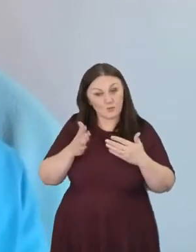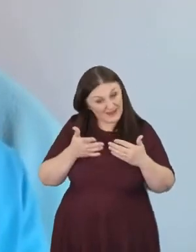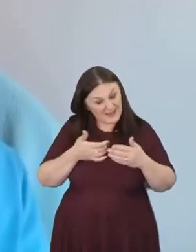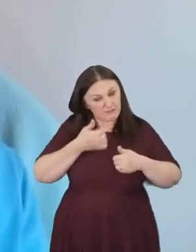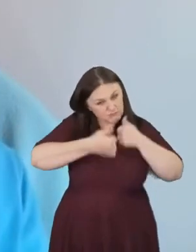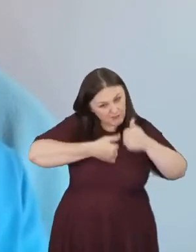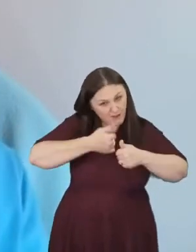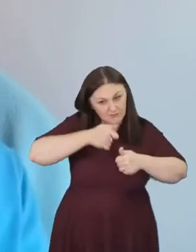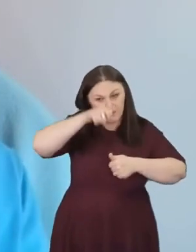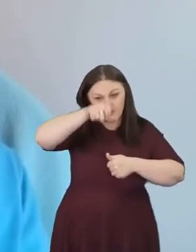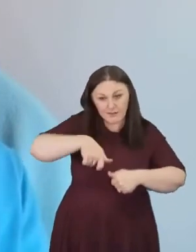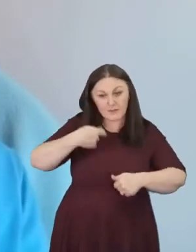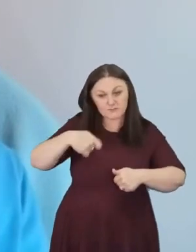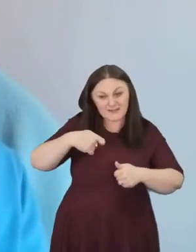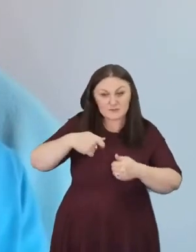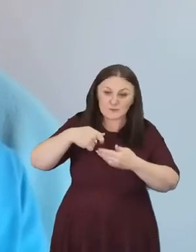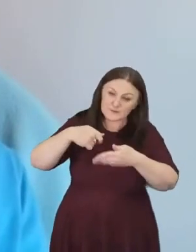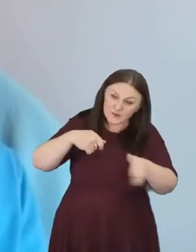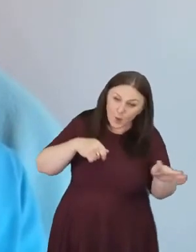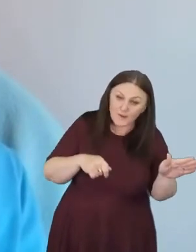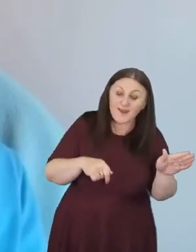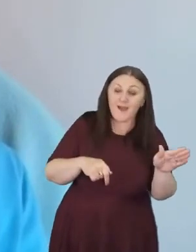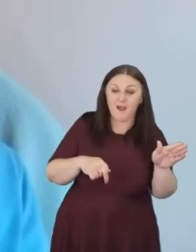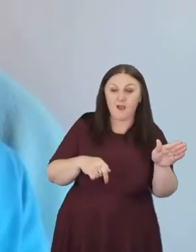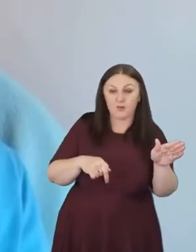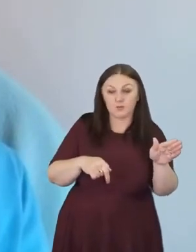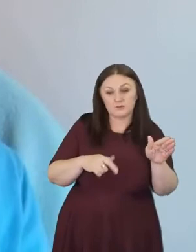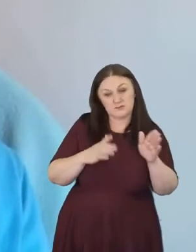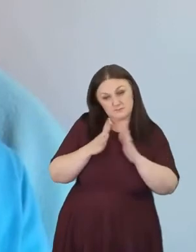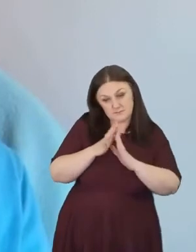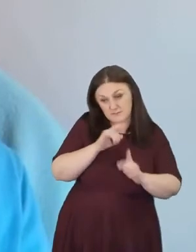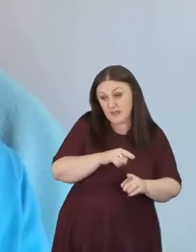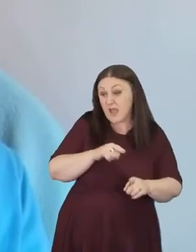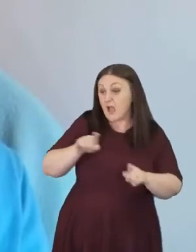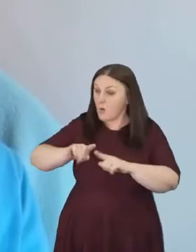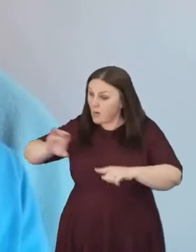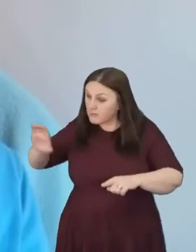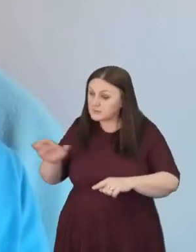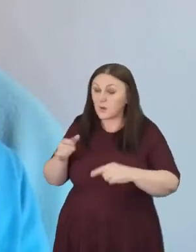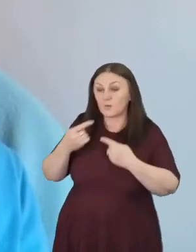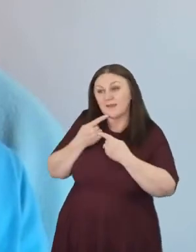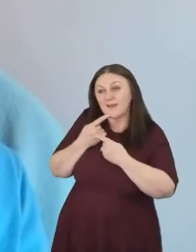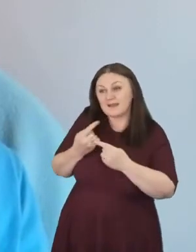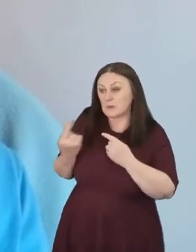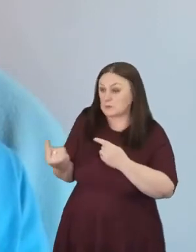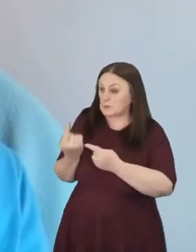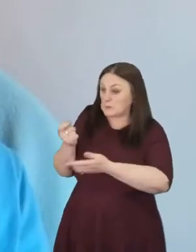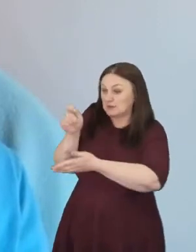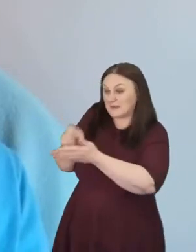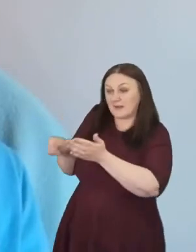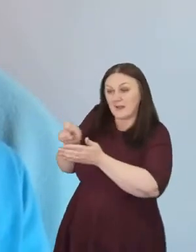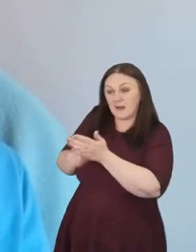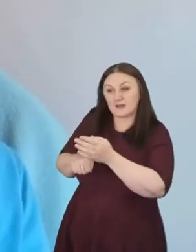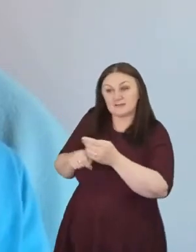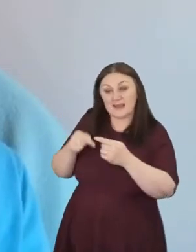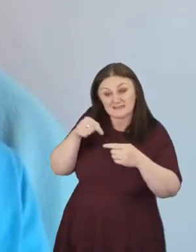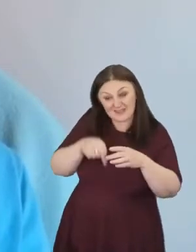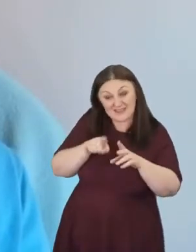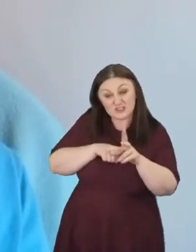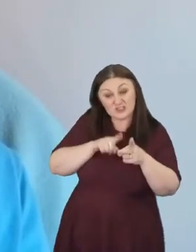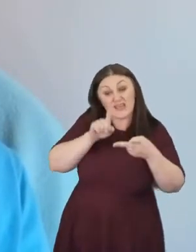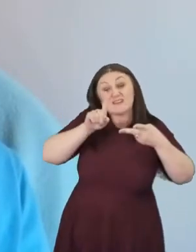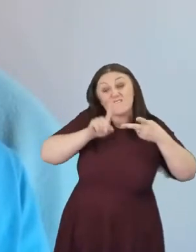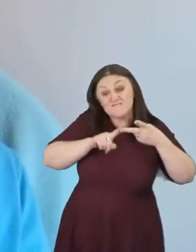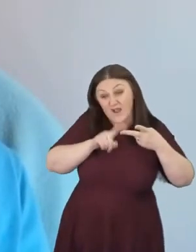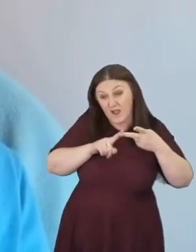and pray for the president that is starting but we also announce who has been elected as this year's vice president and I'm absolutely